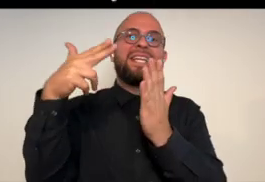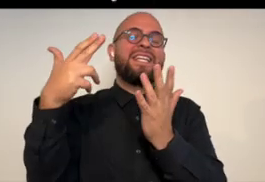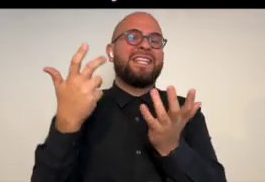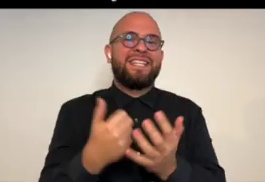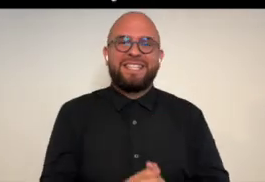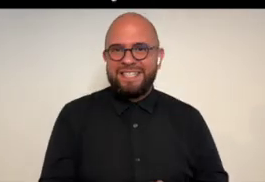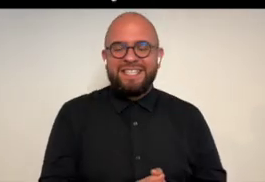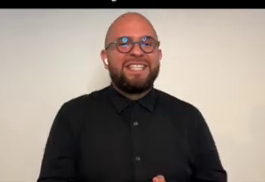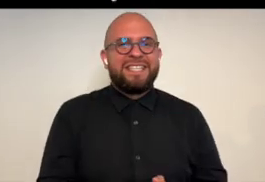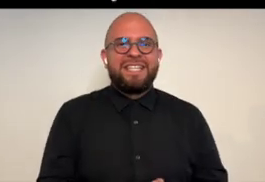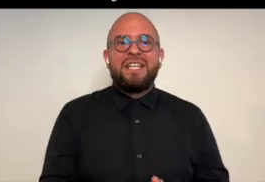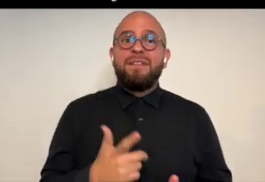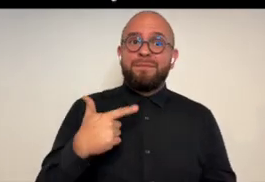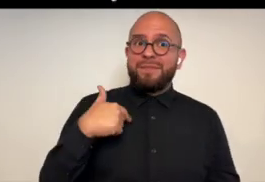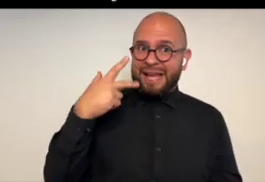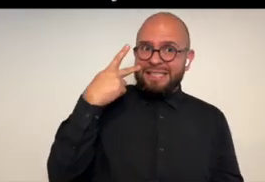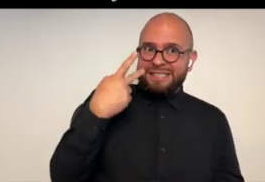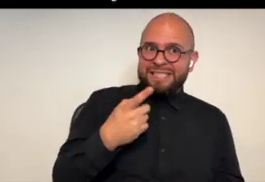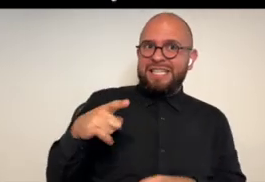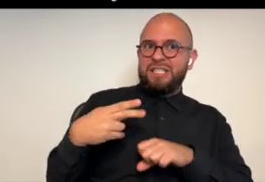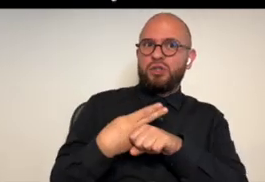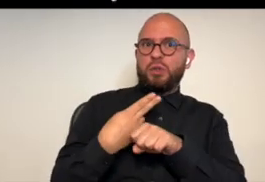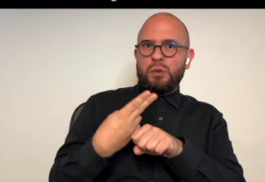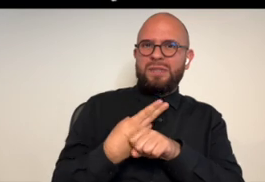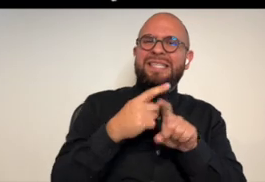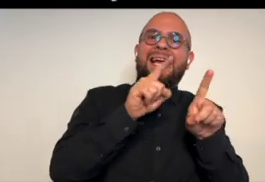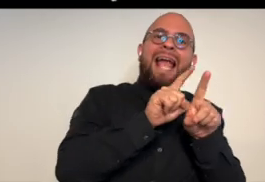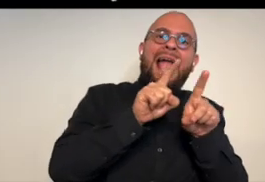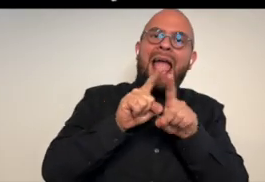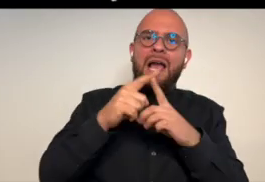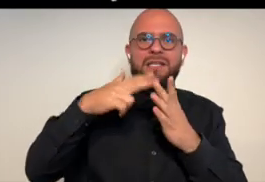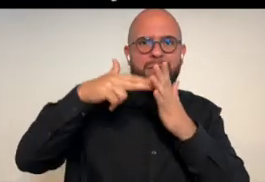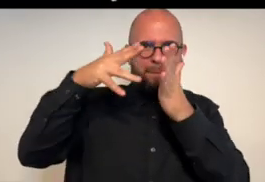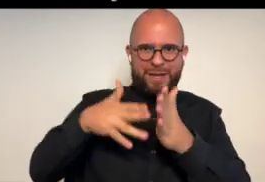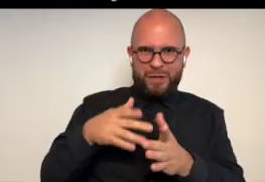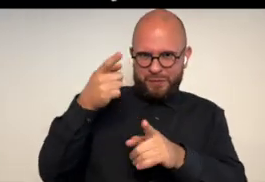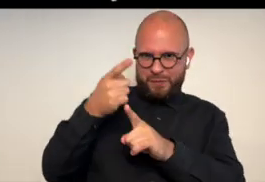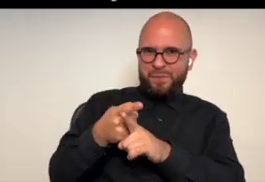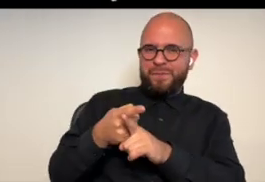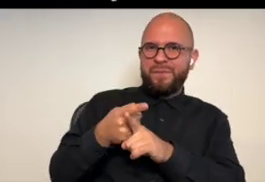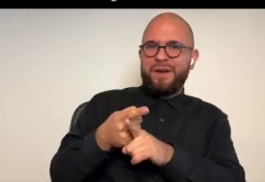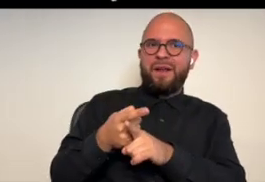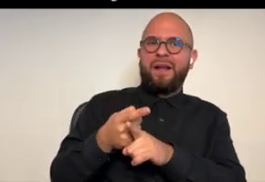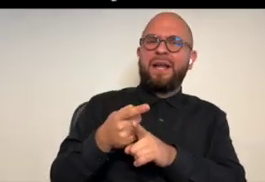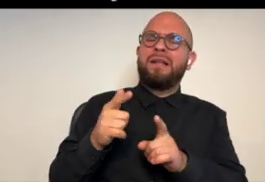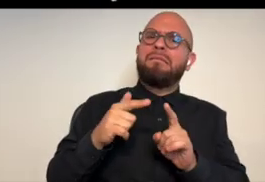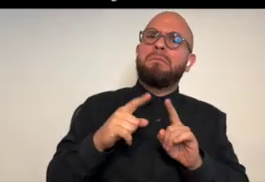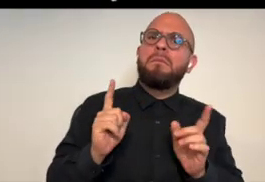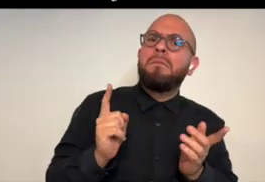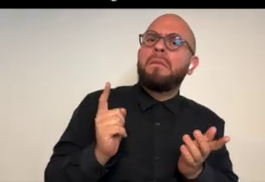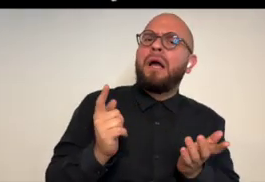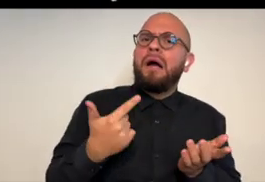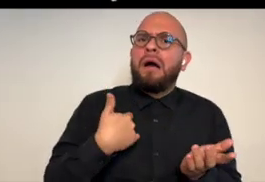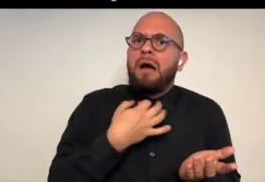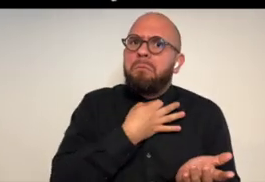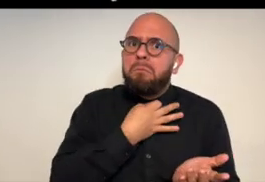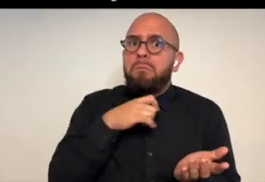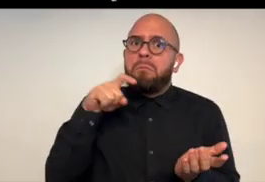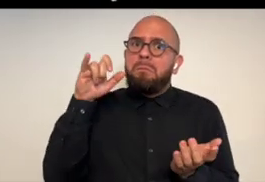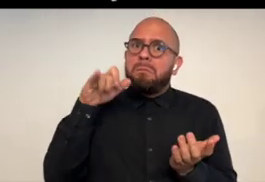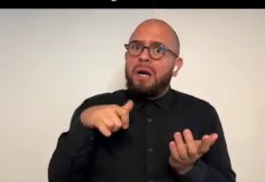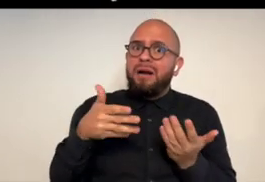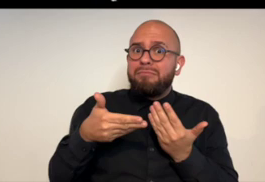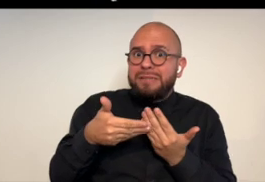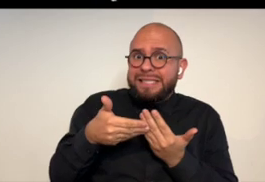yeah so painting i i can i can see that you're using it as a painter as a painter right